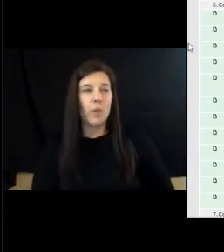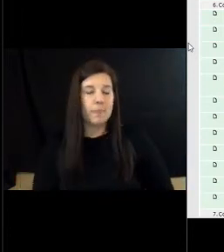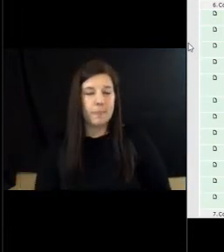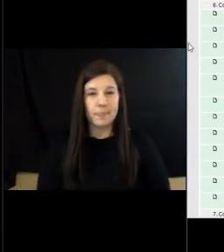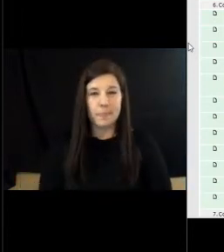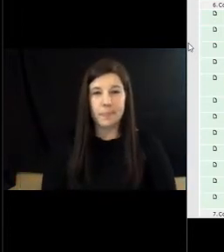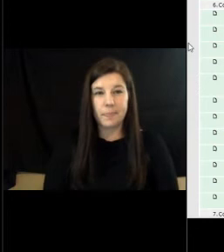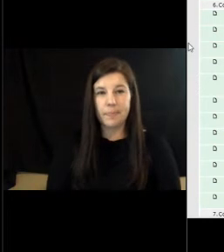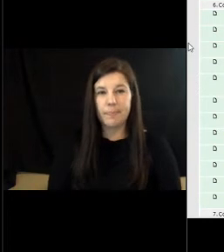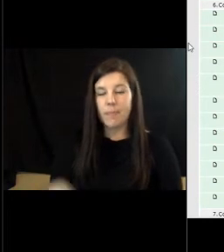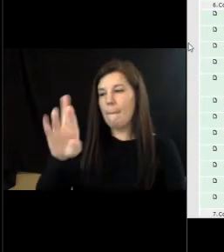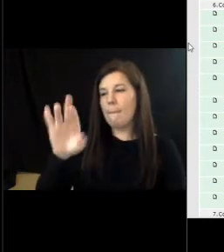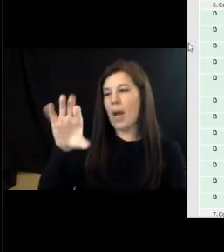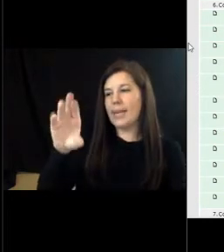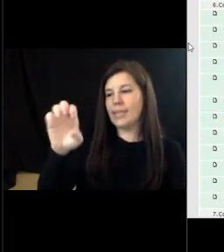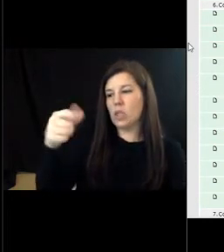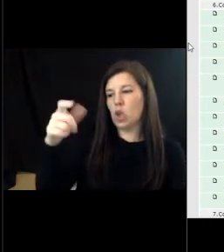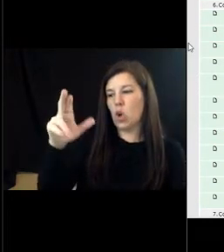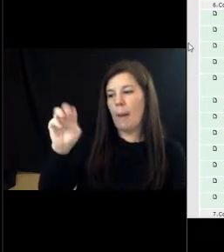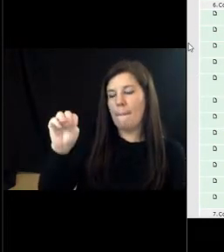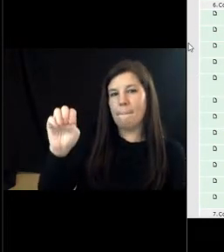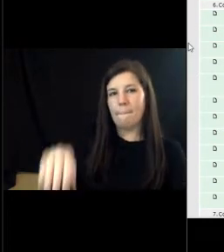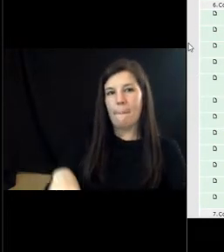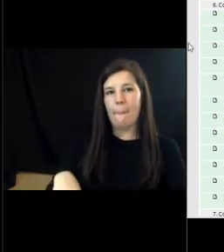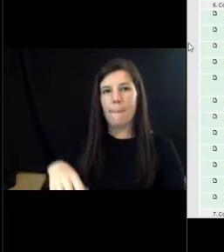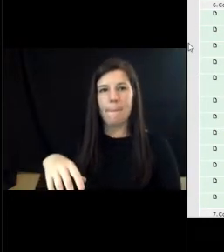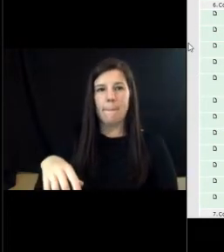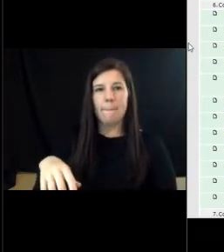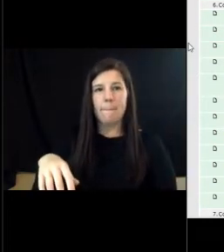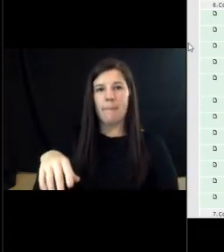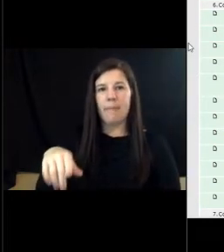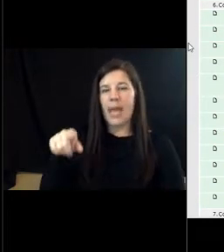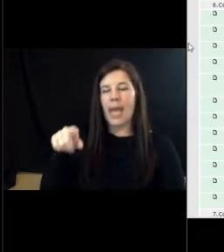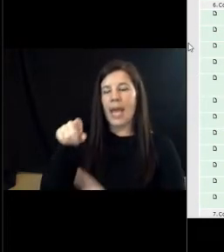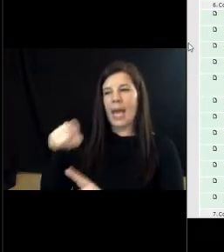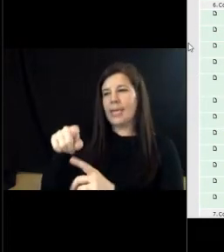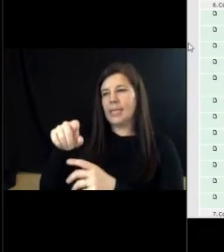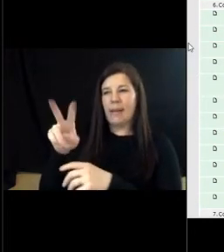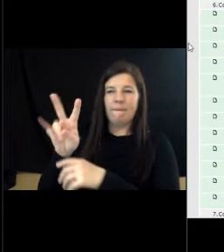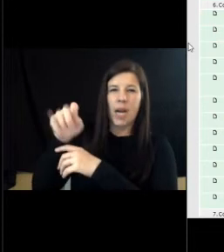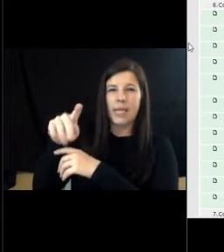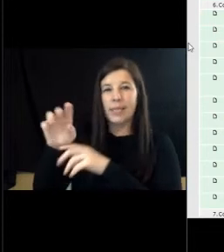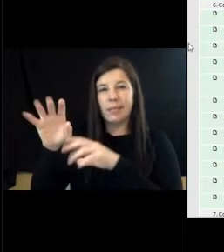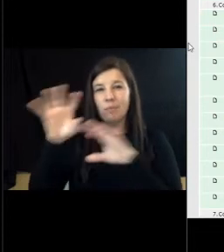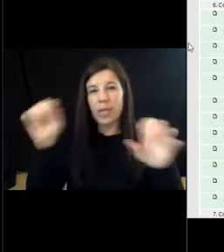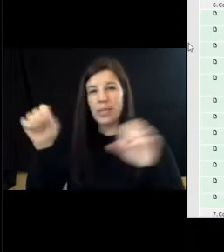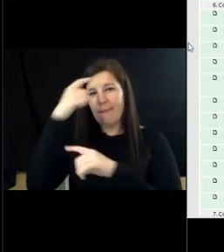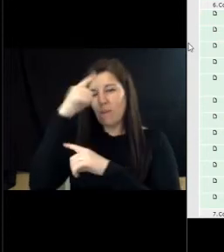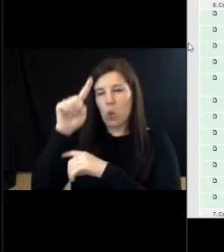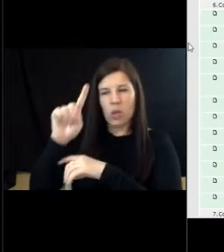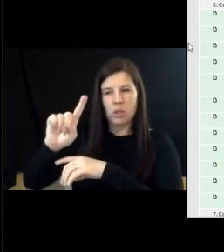Bryce Graham, second vice president national national network center Florida chapter 163 days